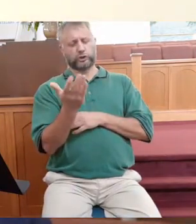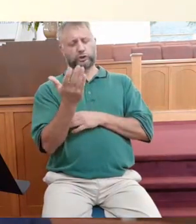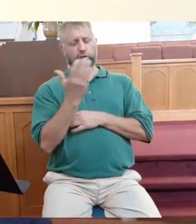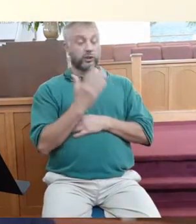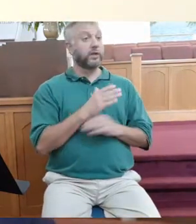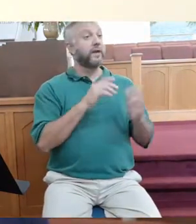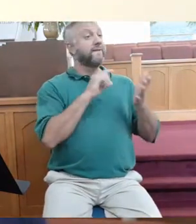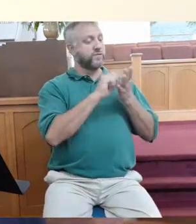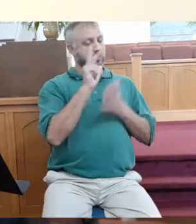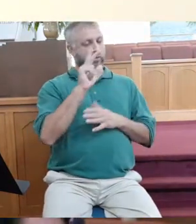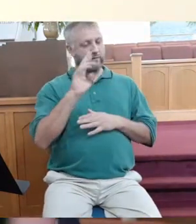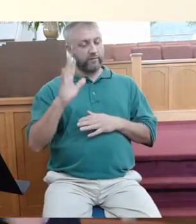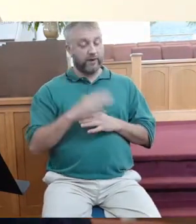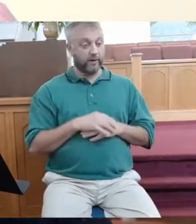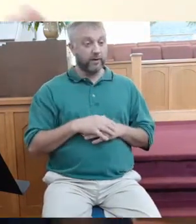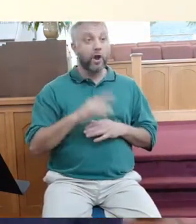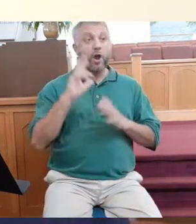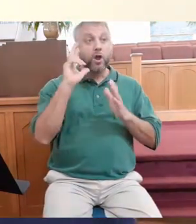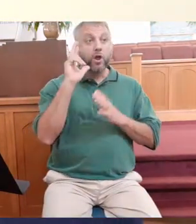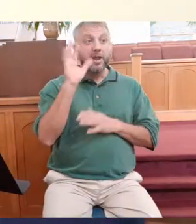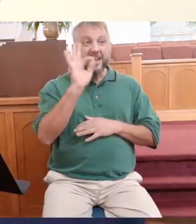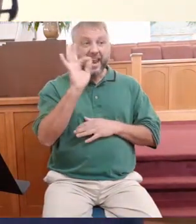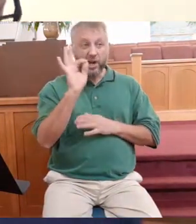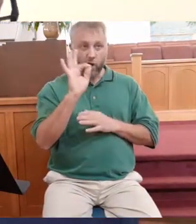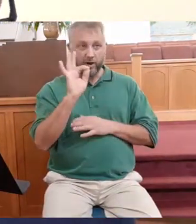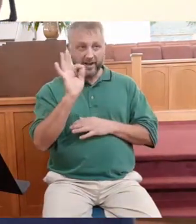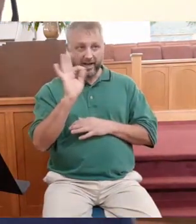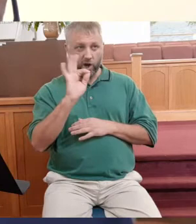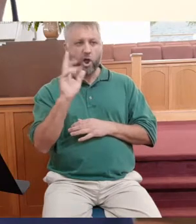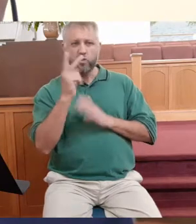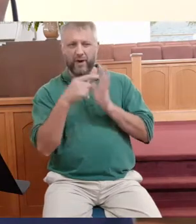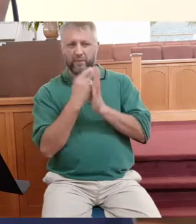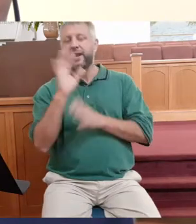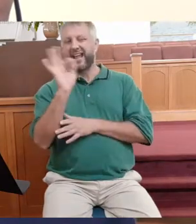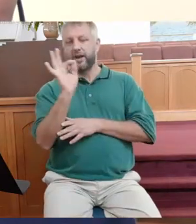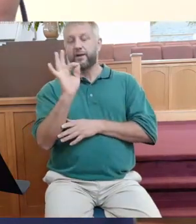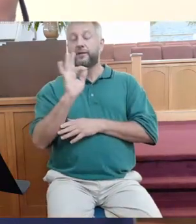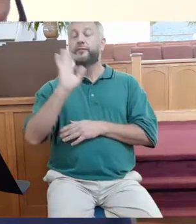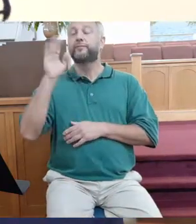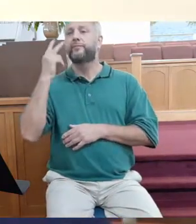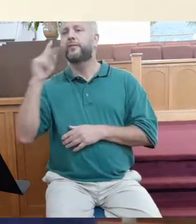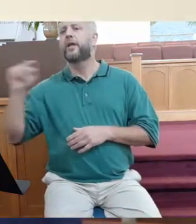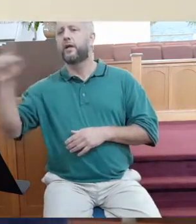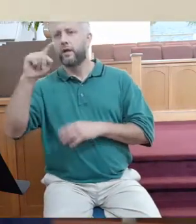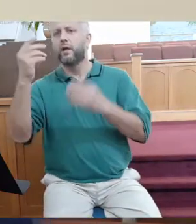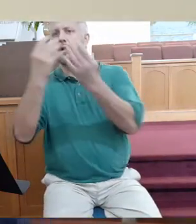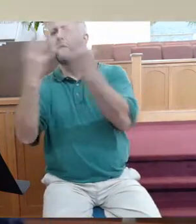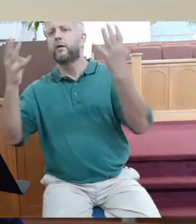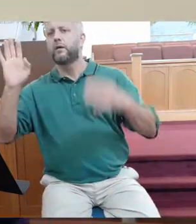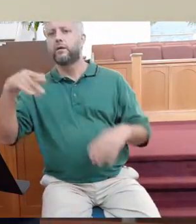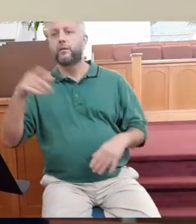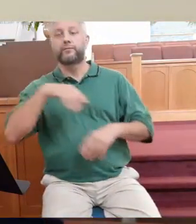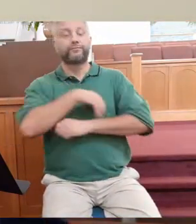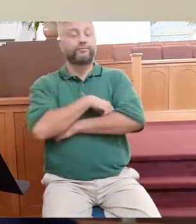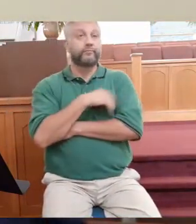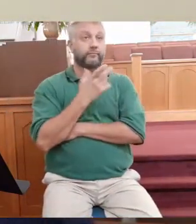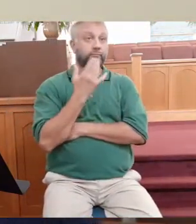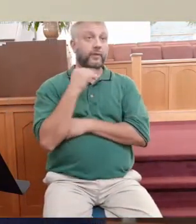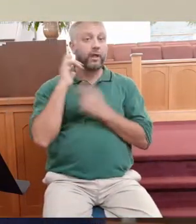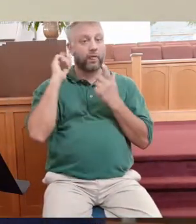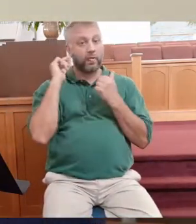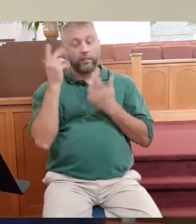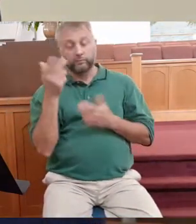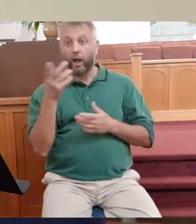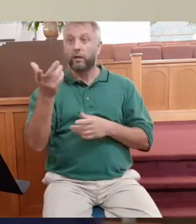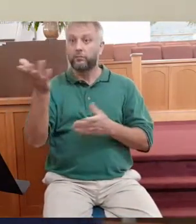five. And he went out the third hour, that's nine o'clock in the morning, and saw others standing idly in the marketplace. And he said to